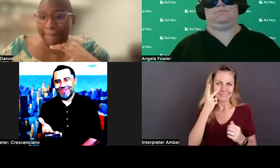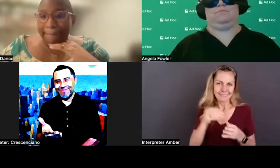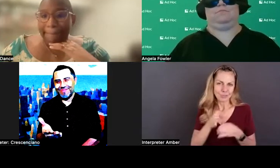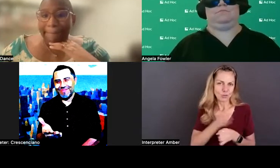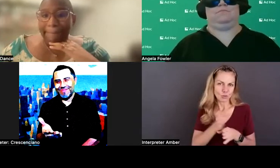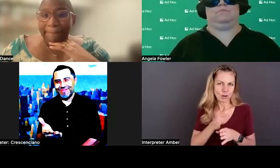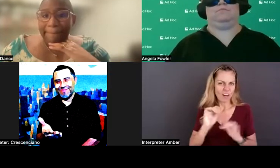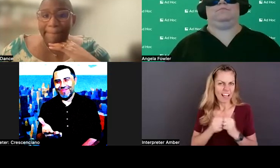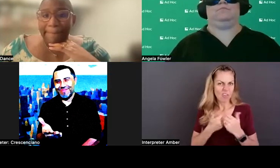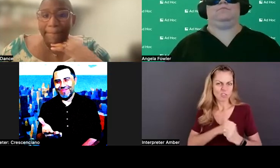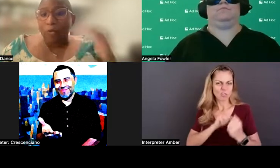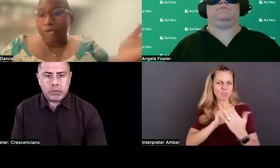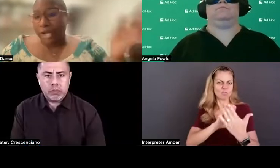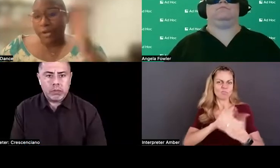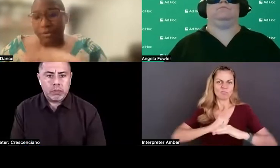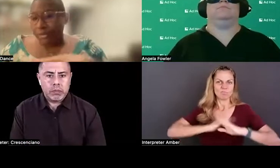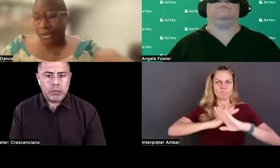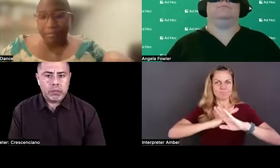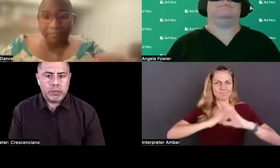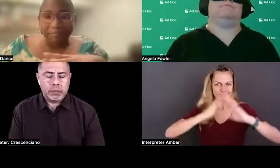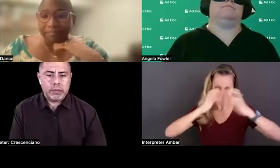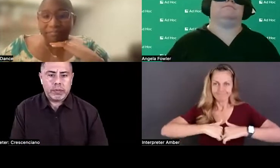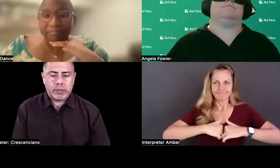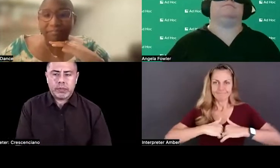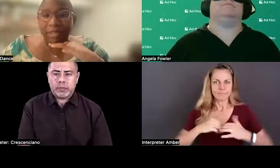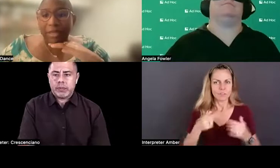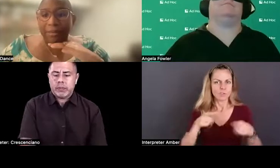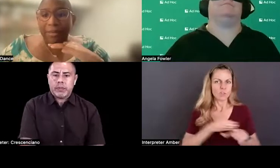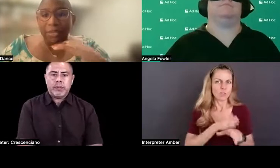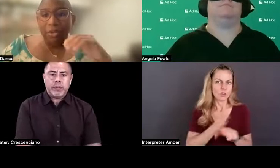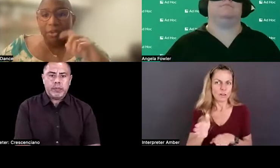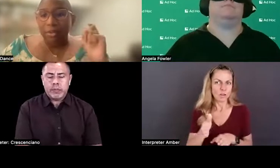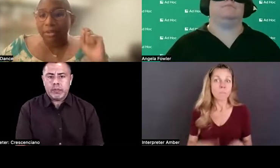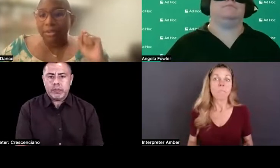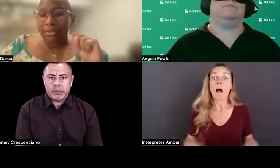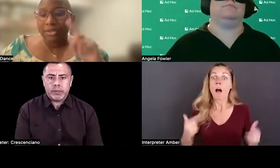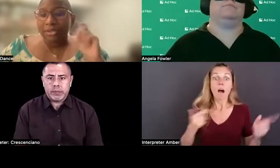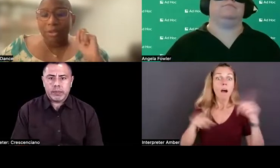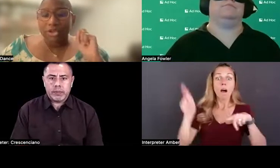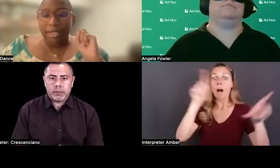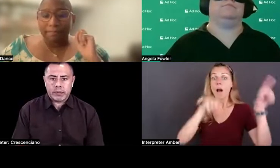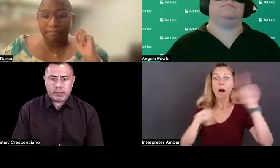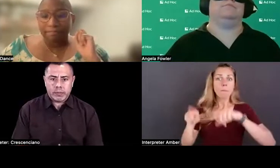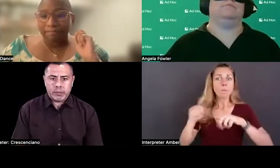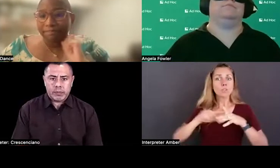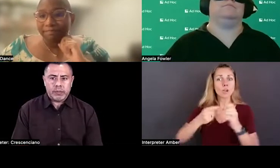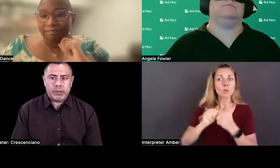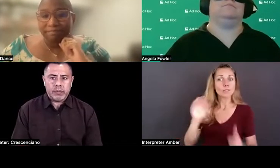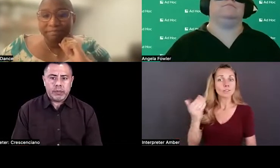over your entire career? So, um, I'm going to go, I'm going start with Jacob.